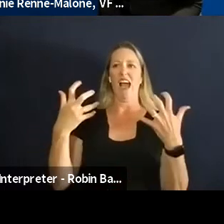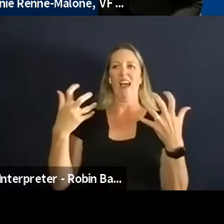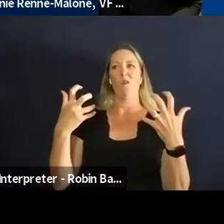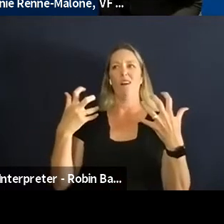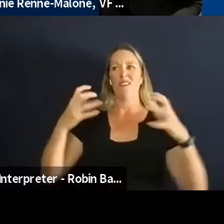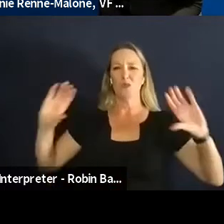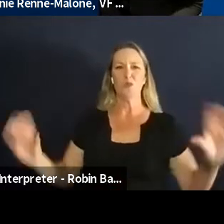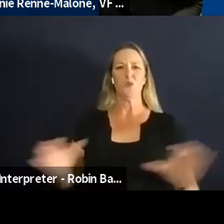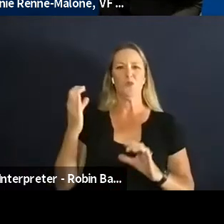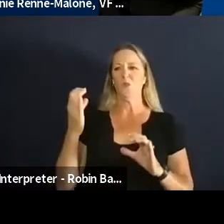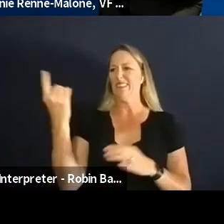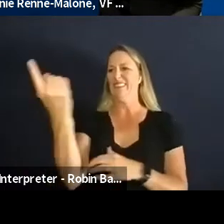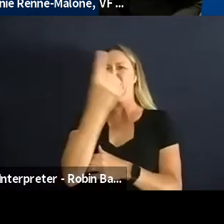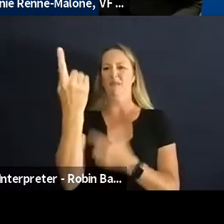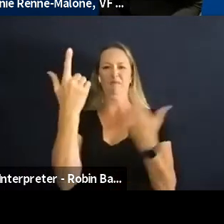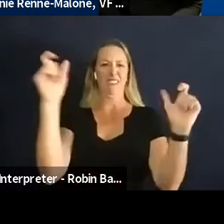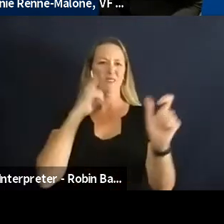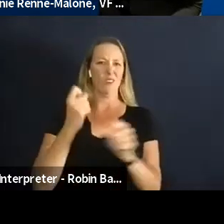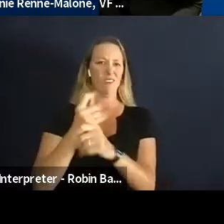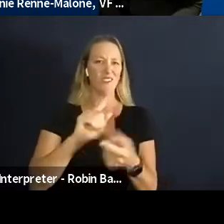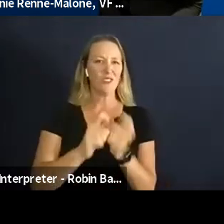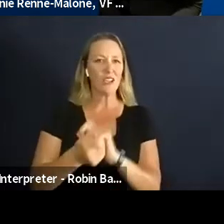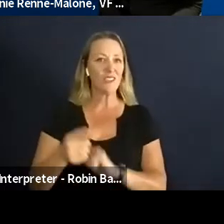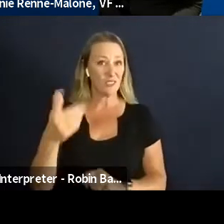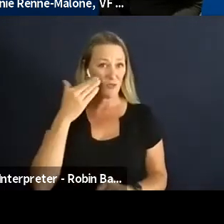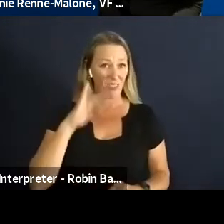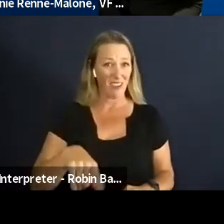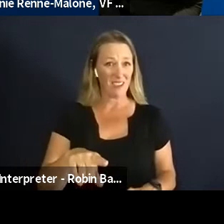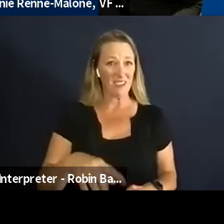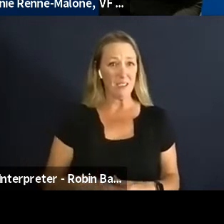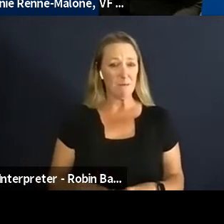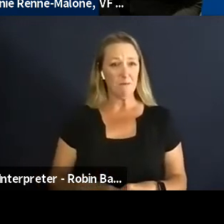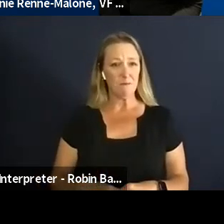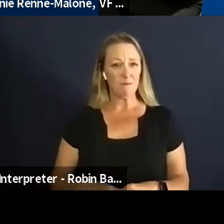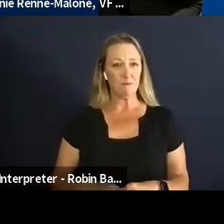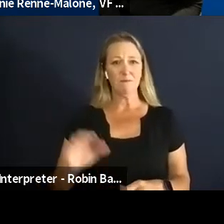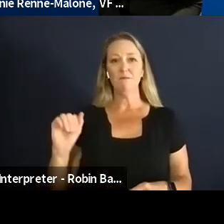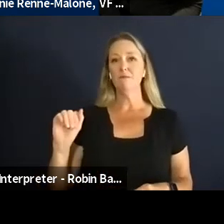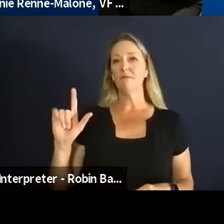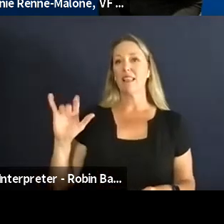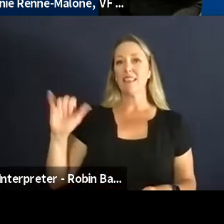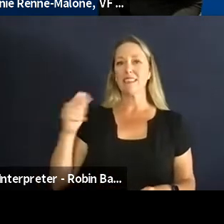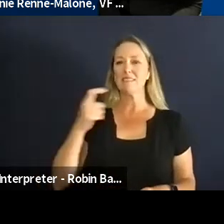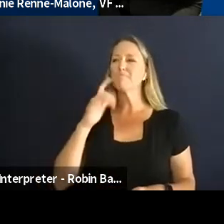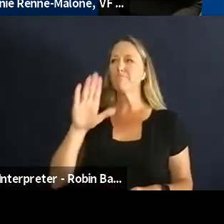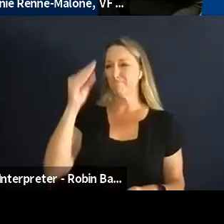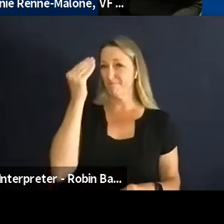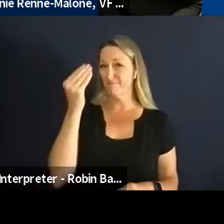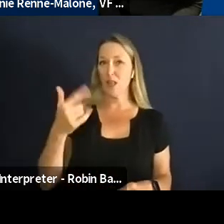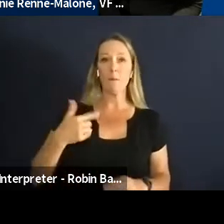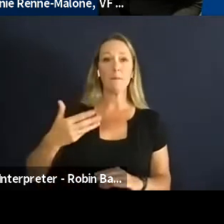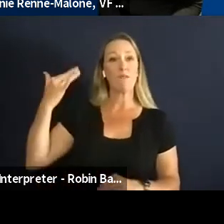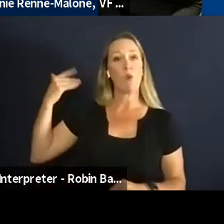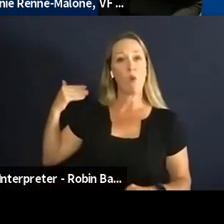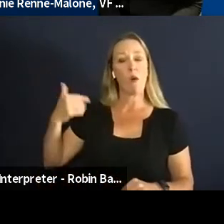that created change you know as as a former athlete and like ever